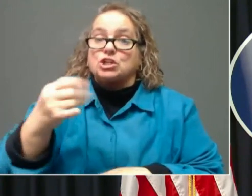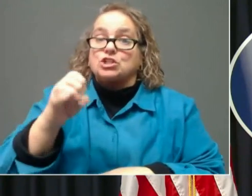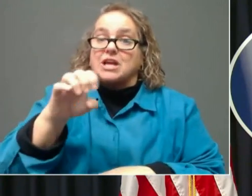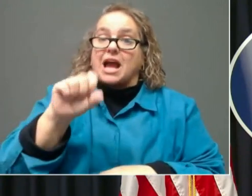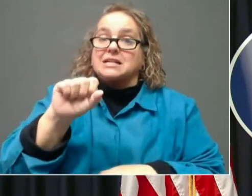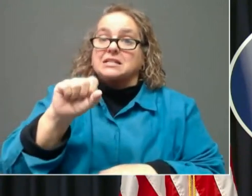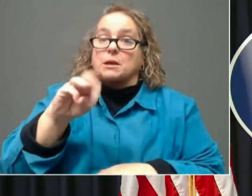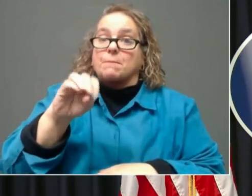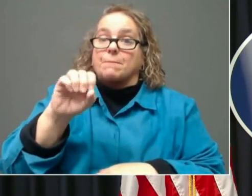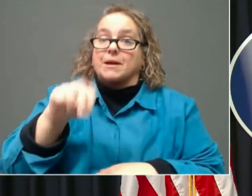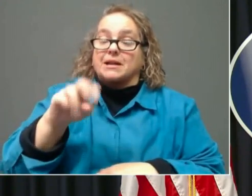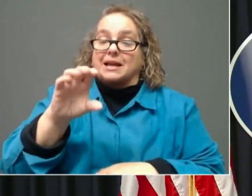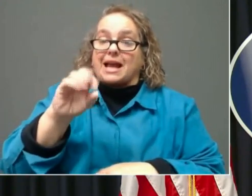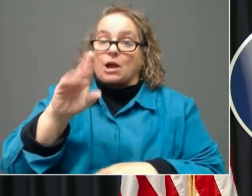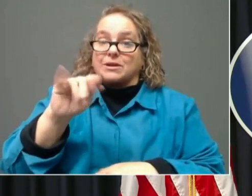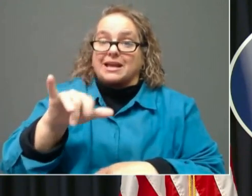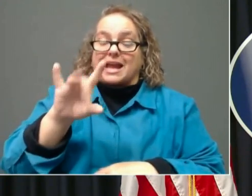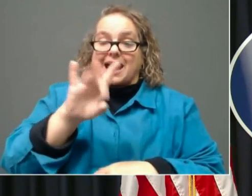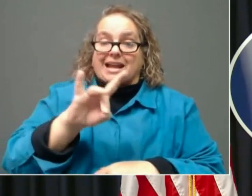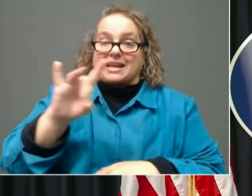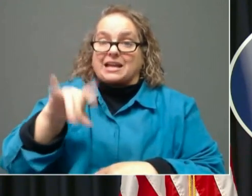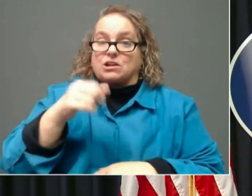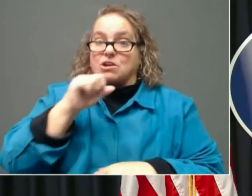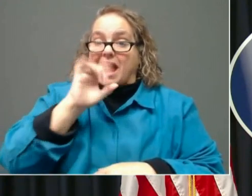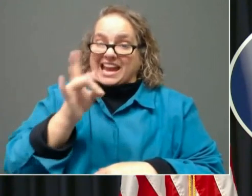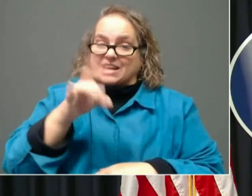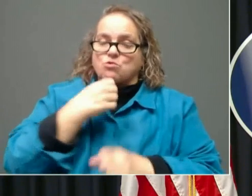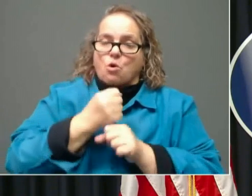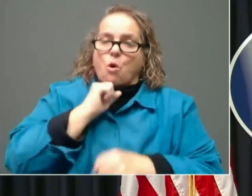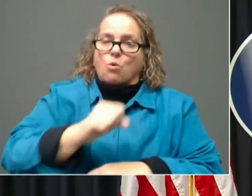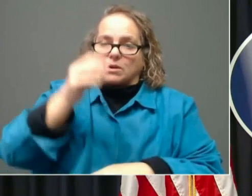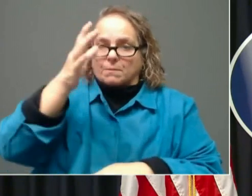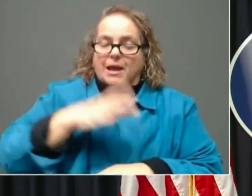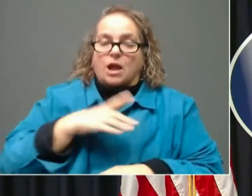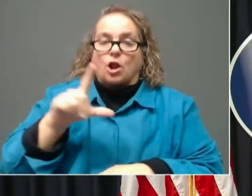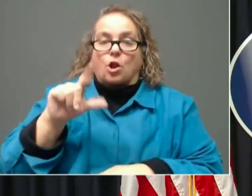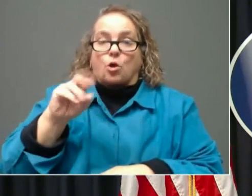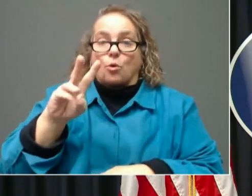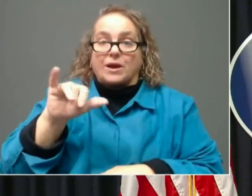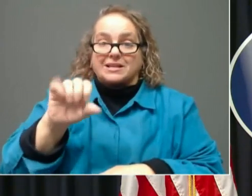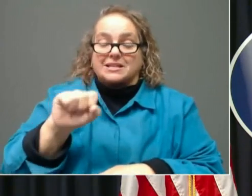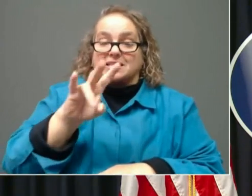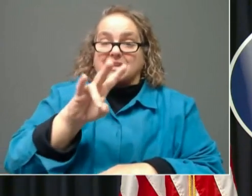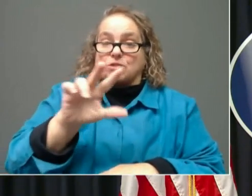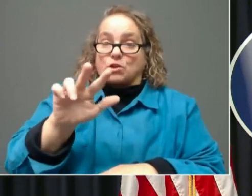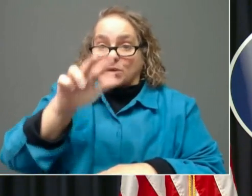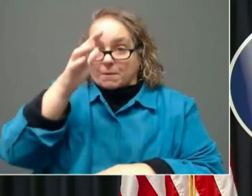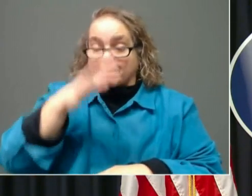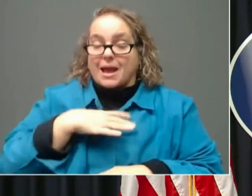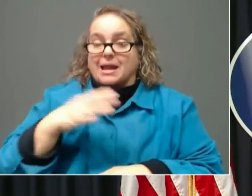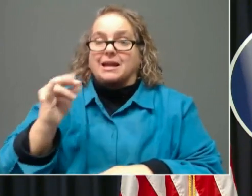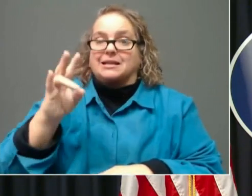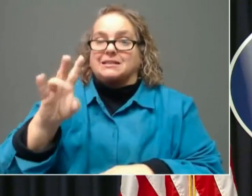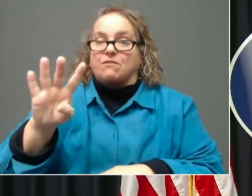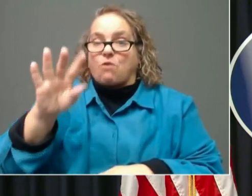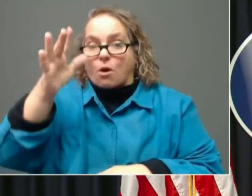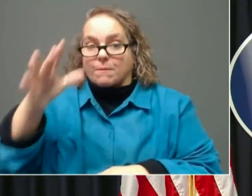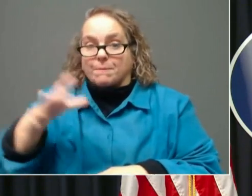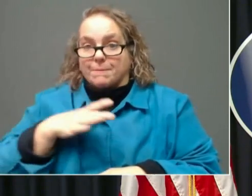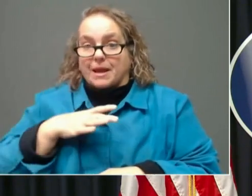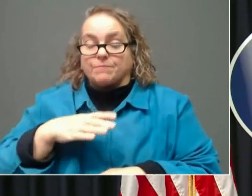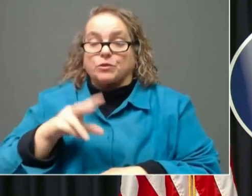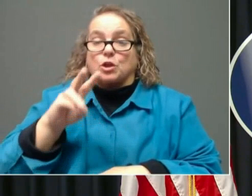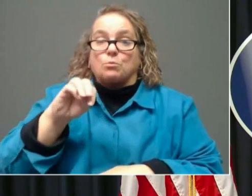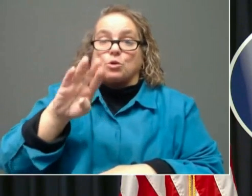-year-old male. In Lewis County, a 73-year-old man and a 74-year-old man. In Muhlenberg County, a 69